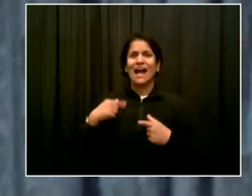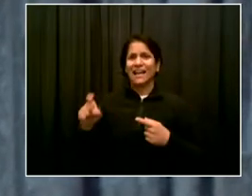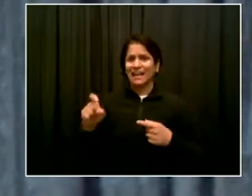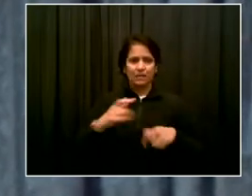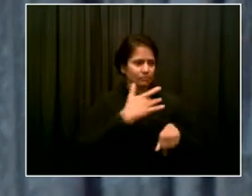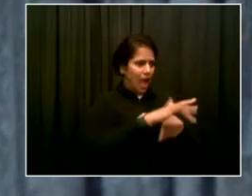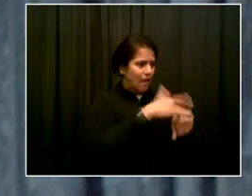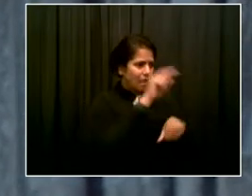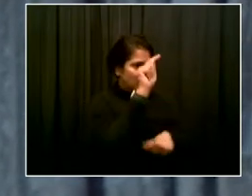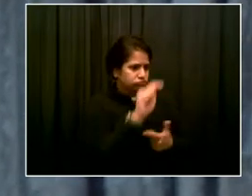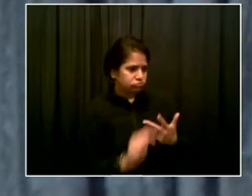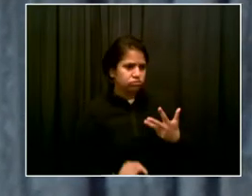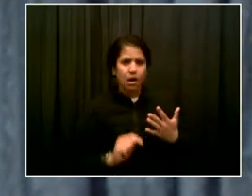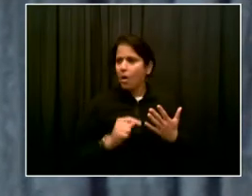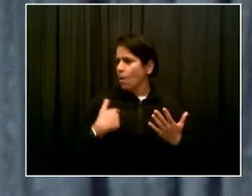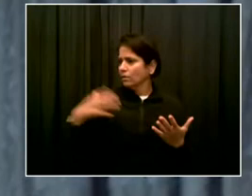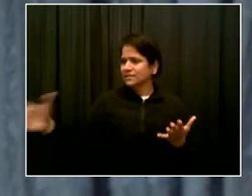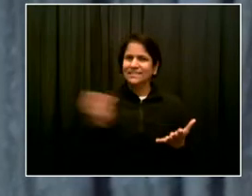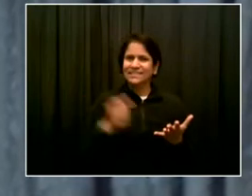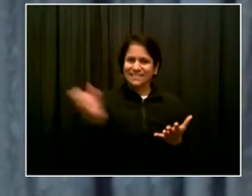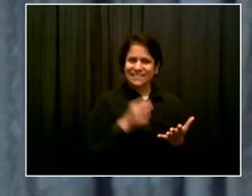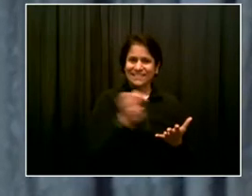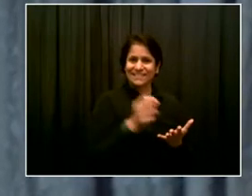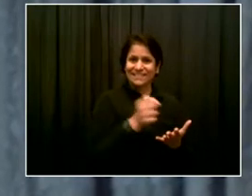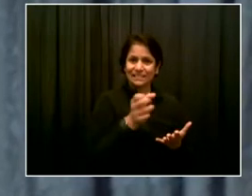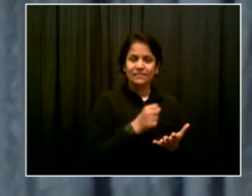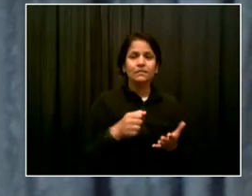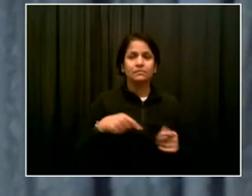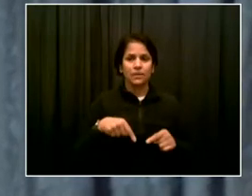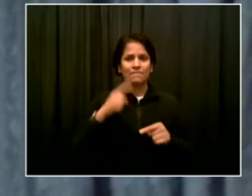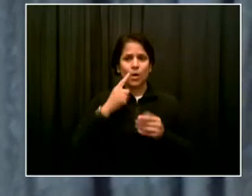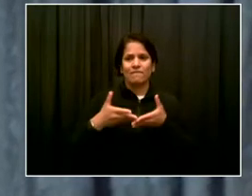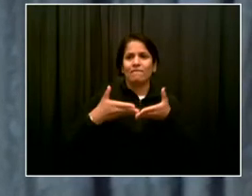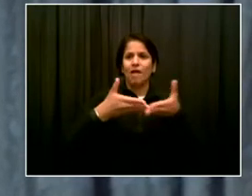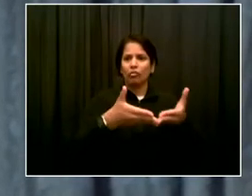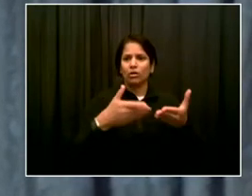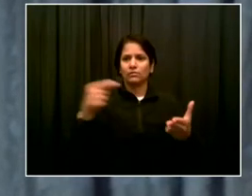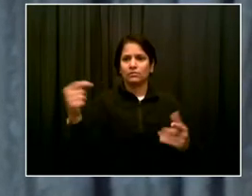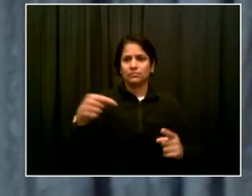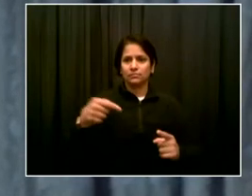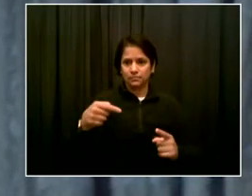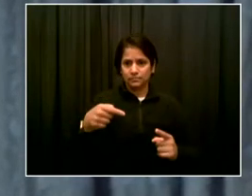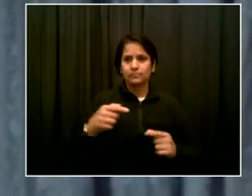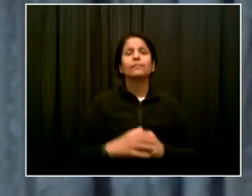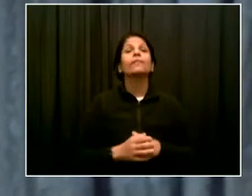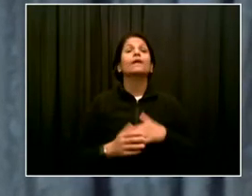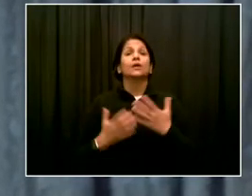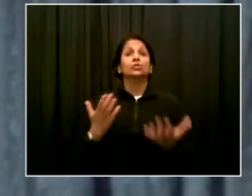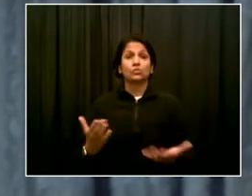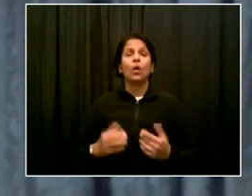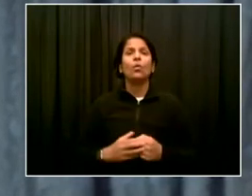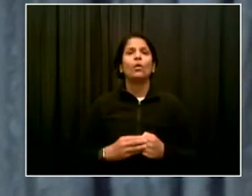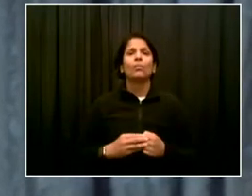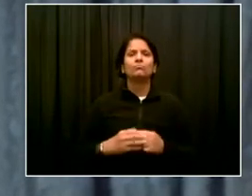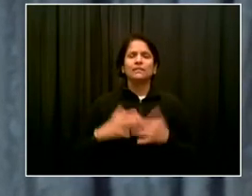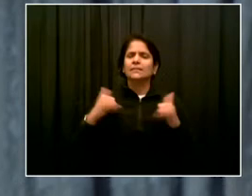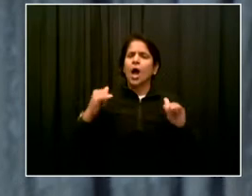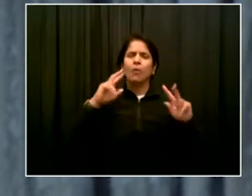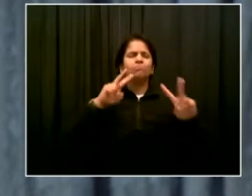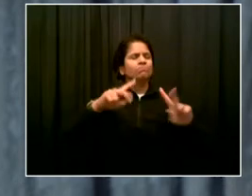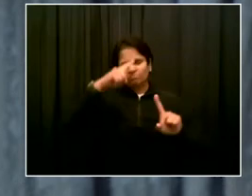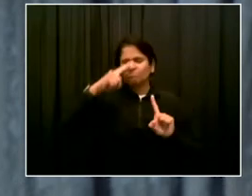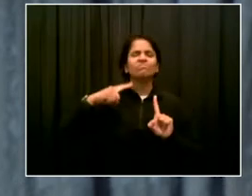as the recovery began. Uh, and we, we are optimistic about being able to resume, uh,